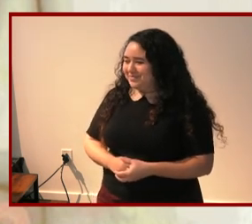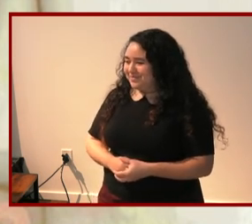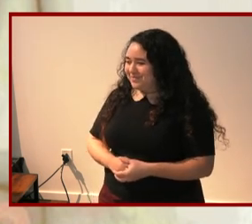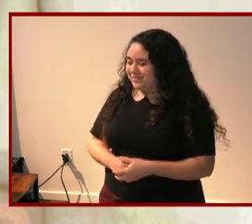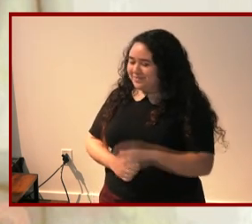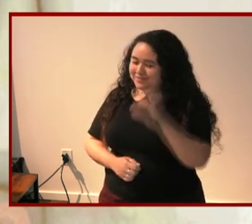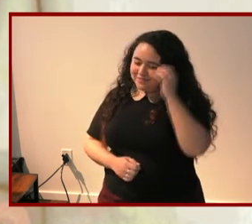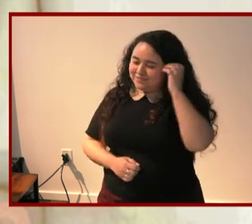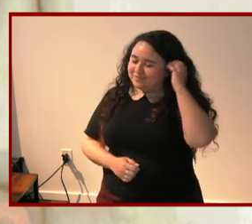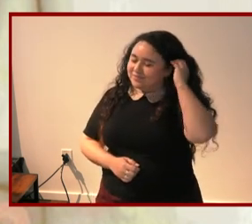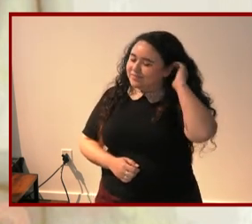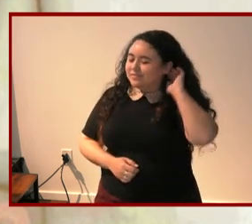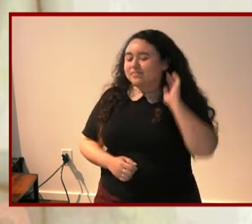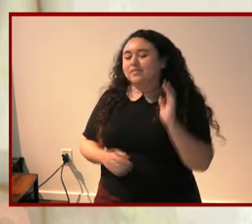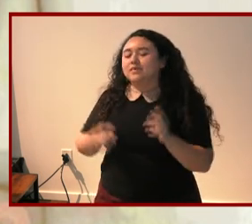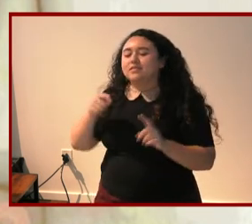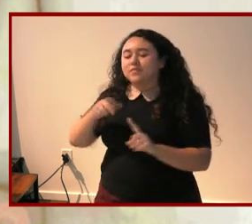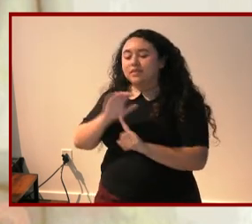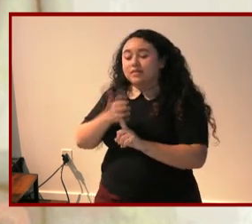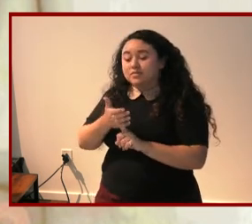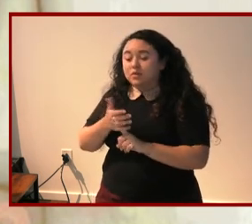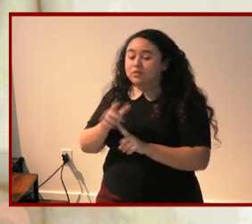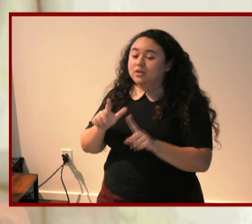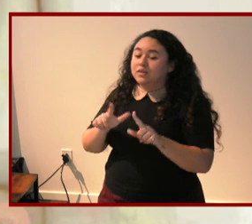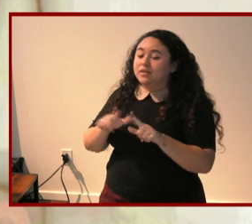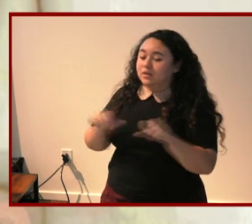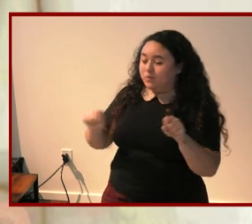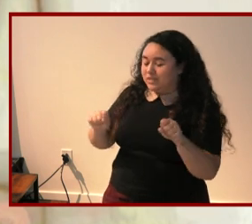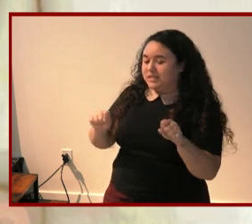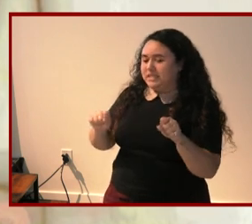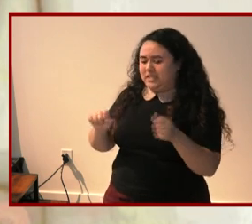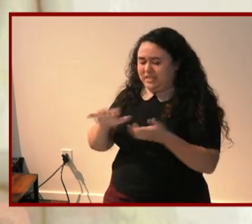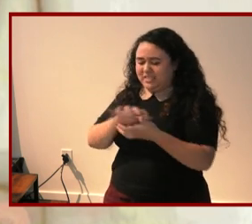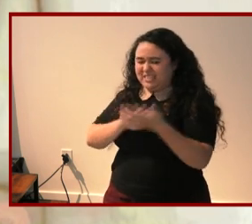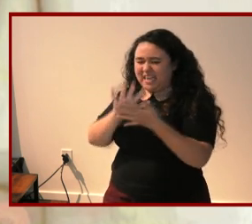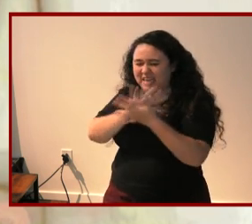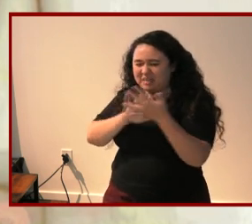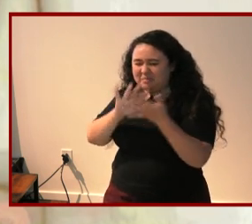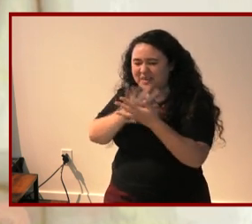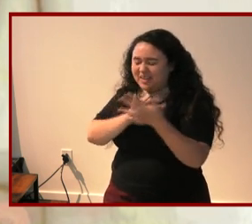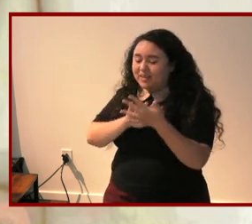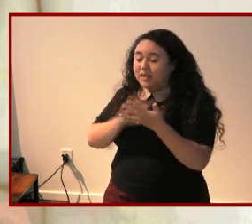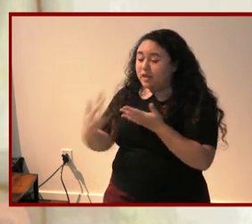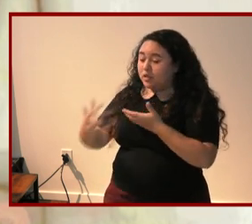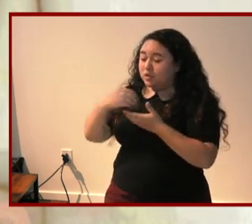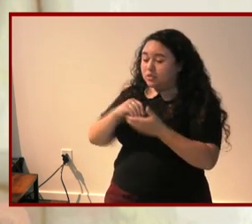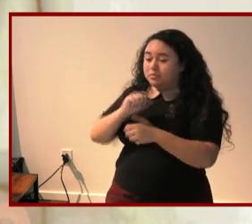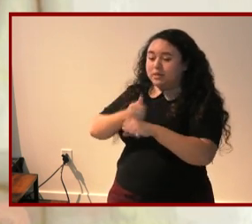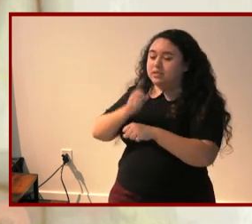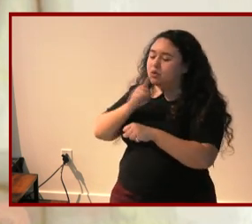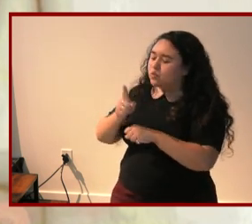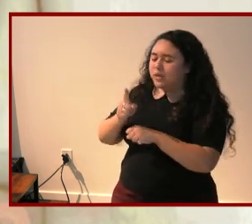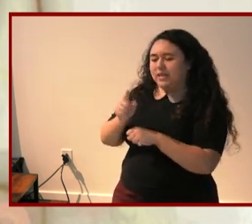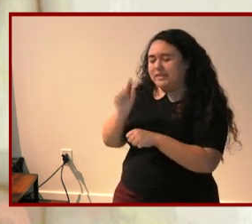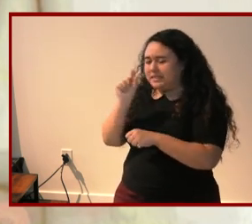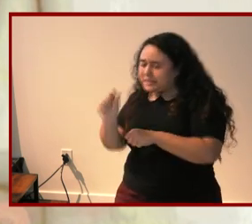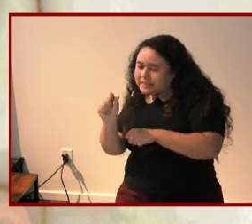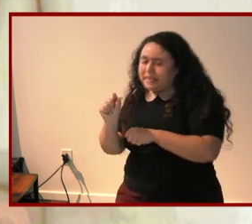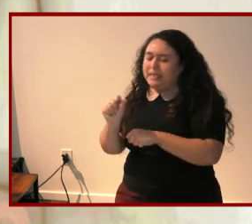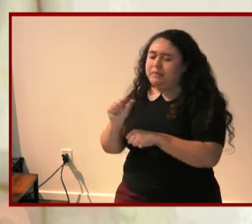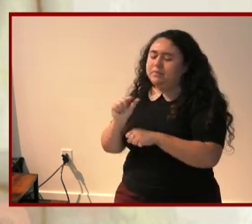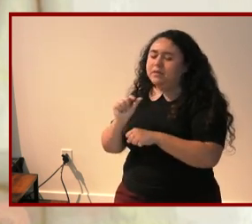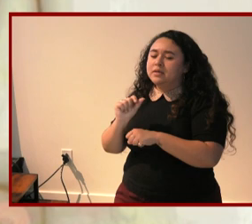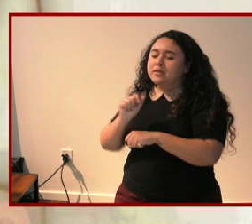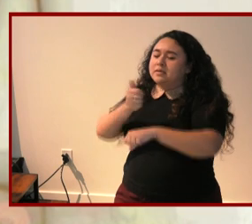and so into this cultural and linguistic entanglement where inclusion is based on a really slim subset of human body